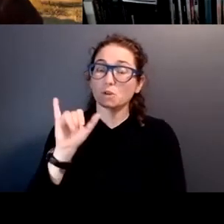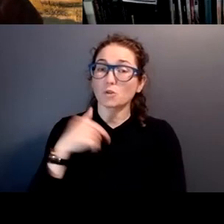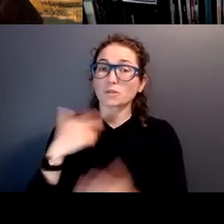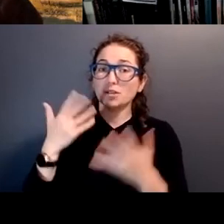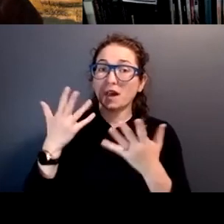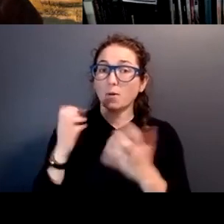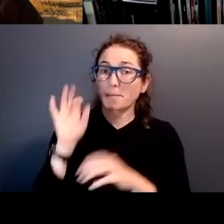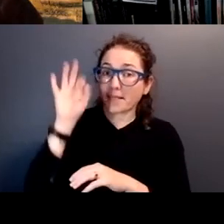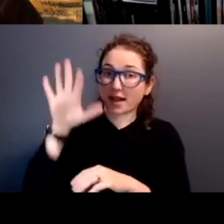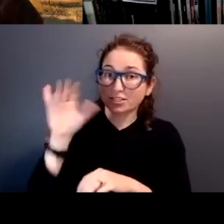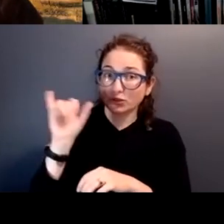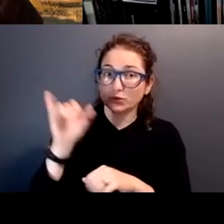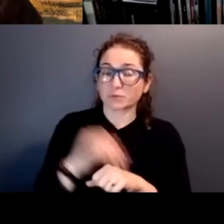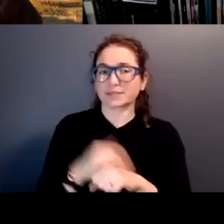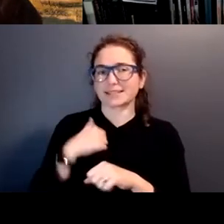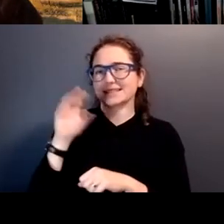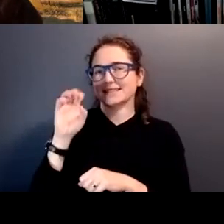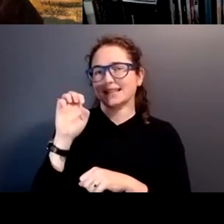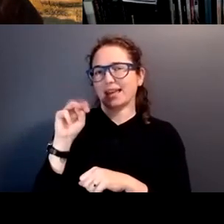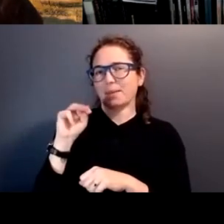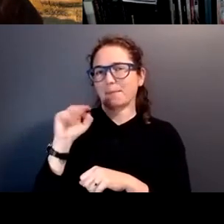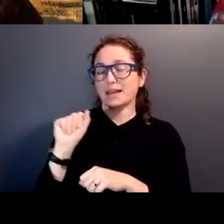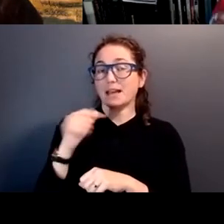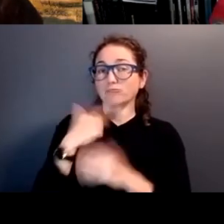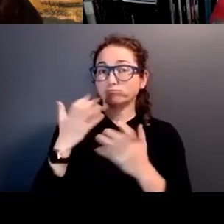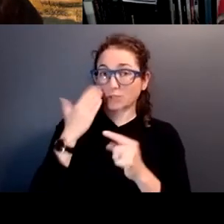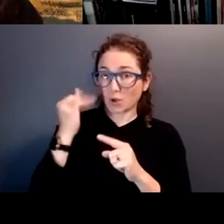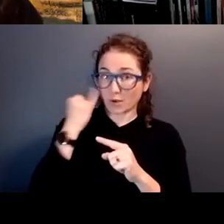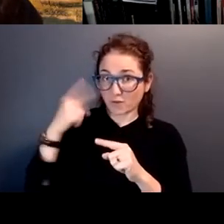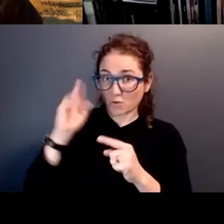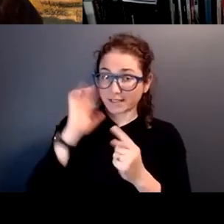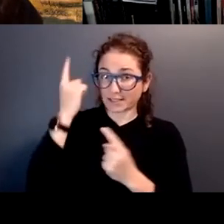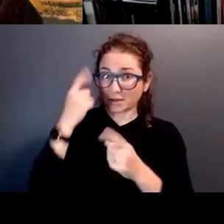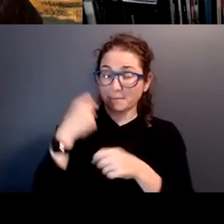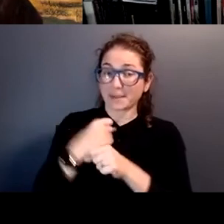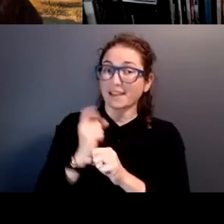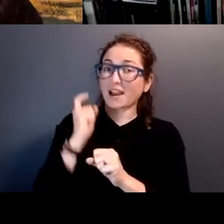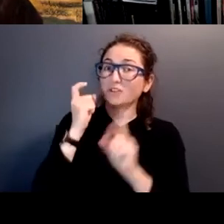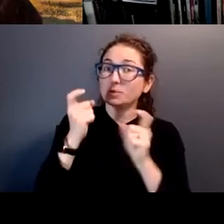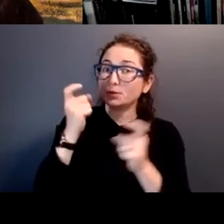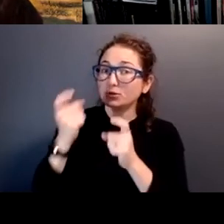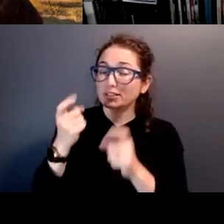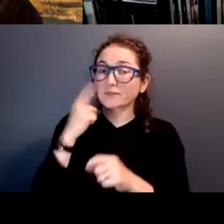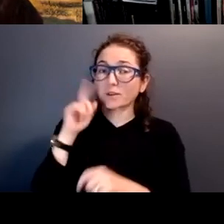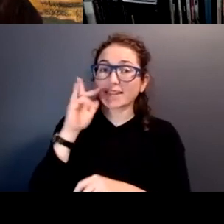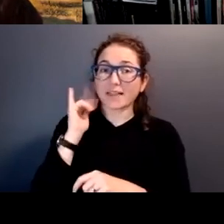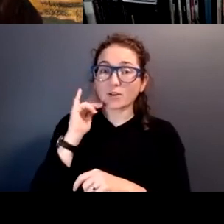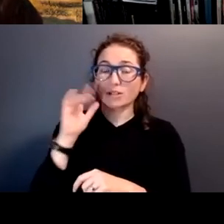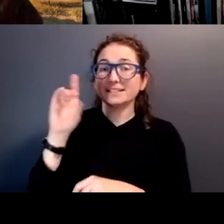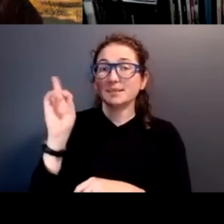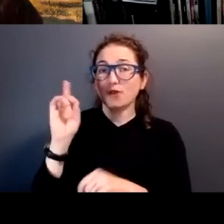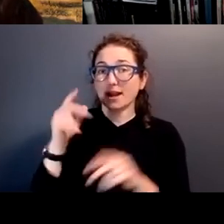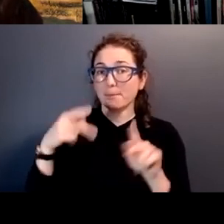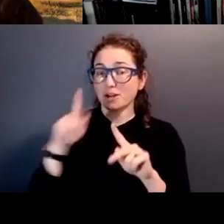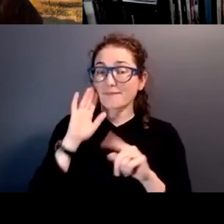a plug. So I want to know if all of you will consider making a contribution to the California Democratic Party